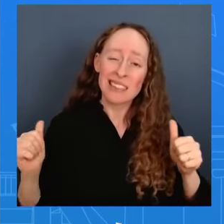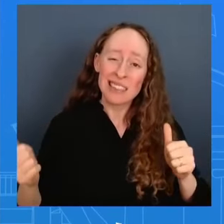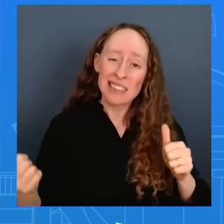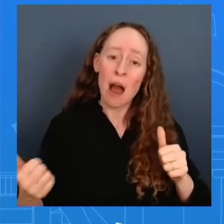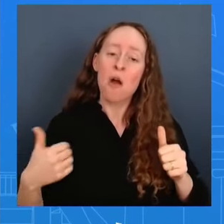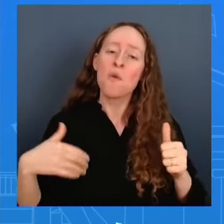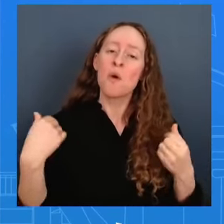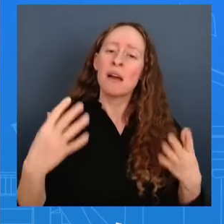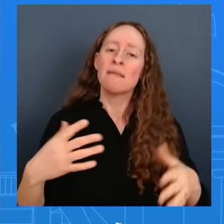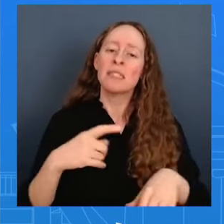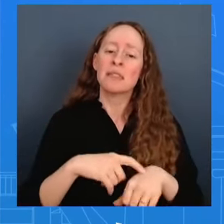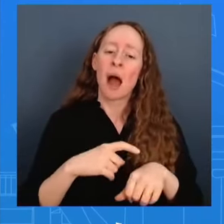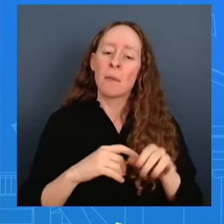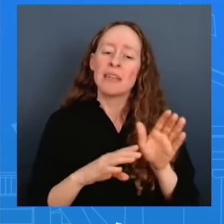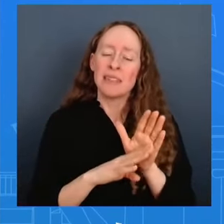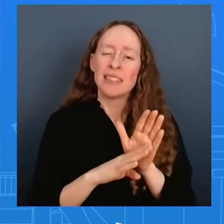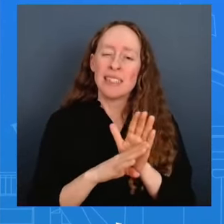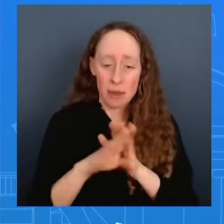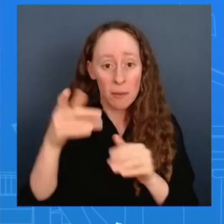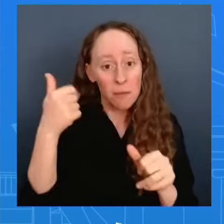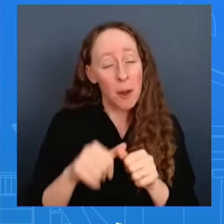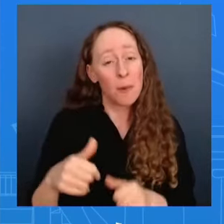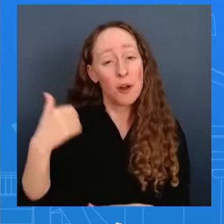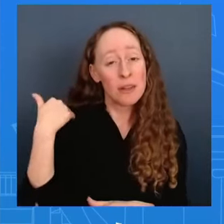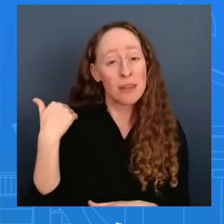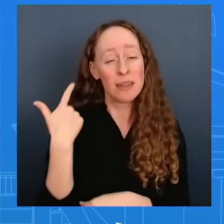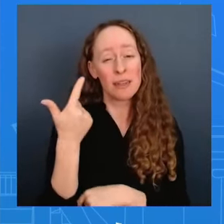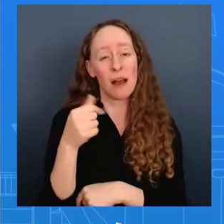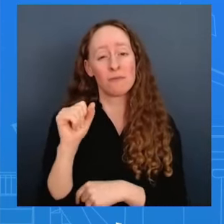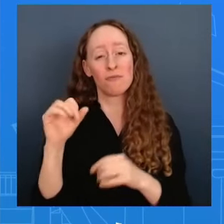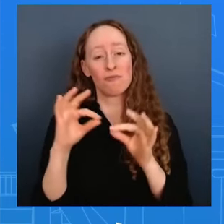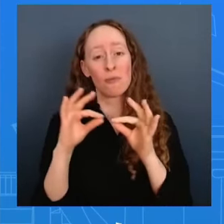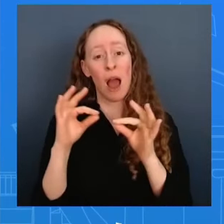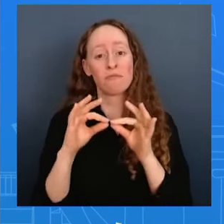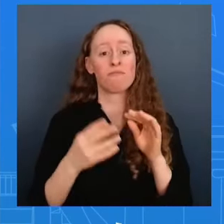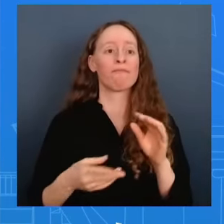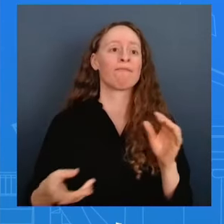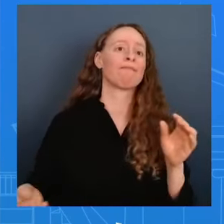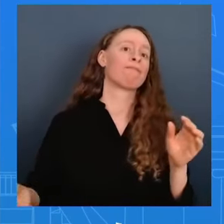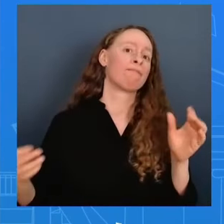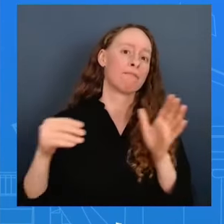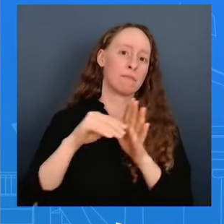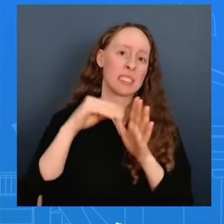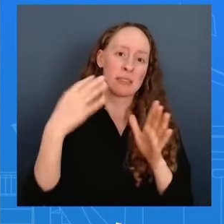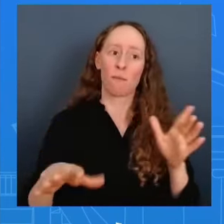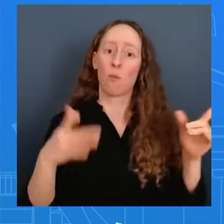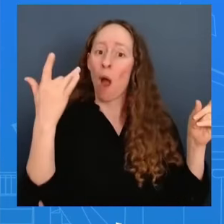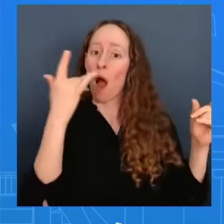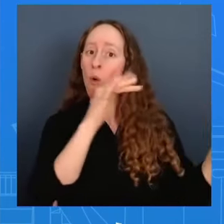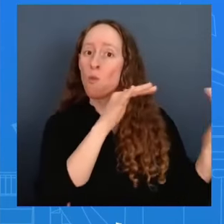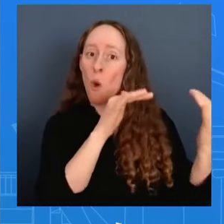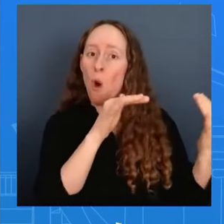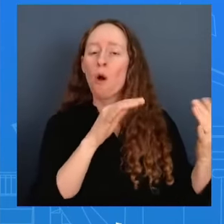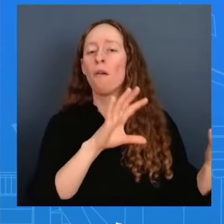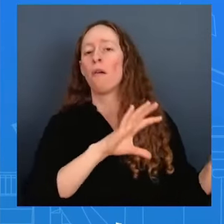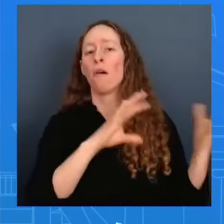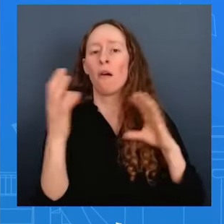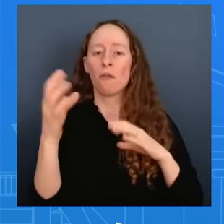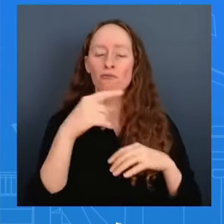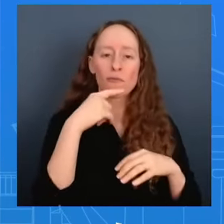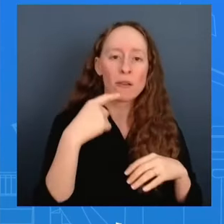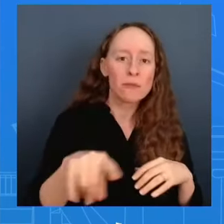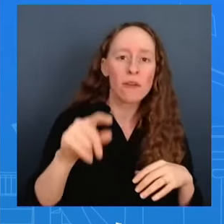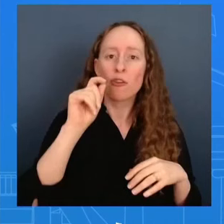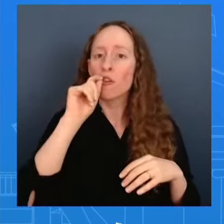gas prices and because of putin's war what that has occurred that led to gas prices increasing and the president